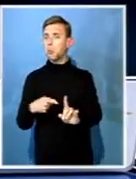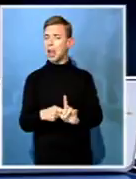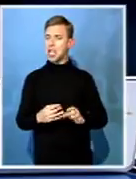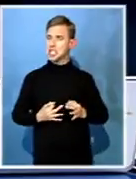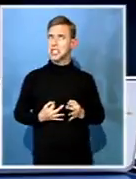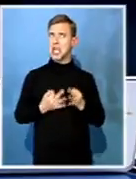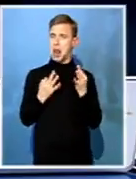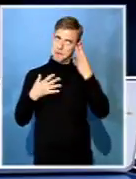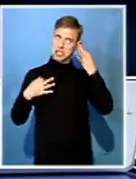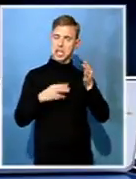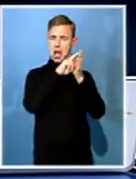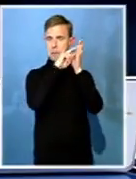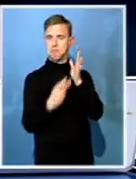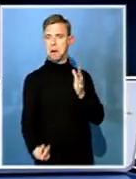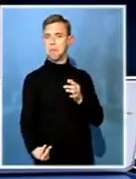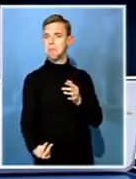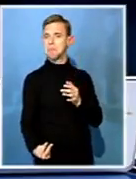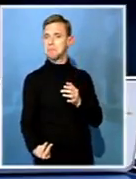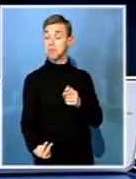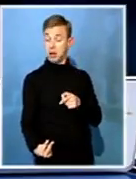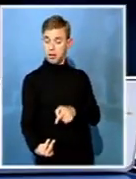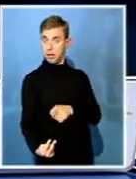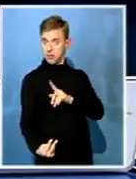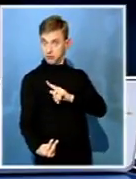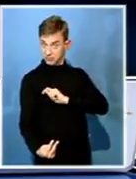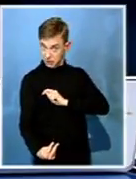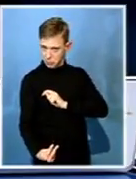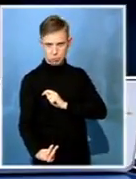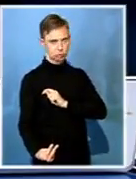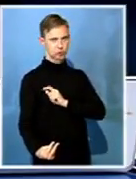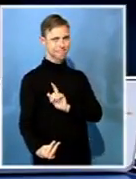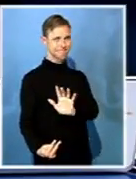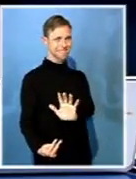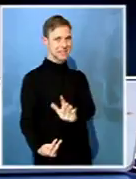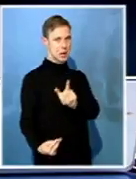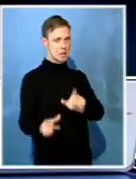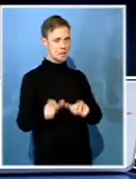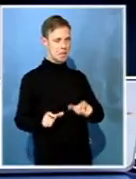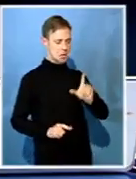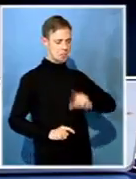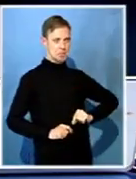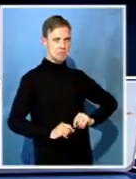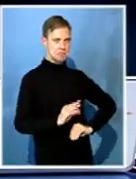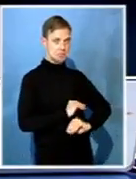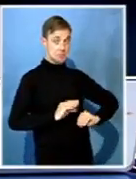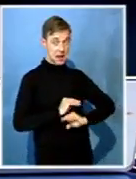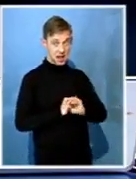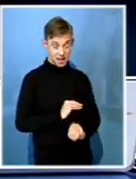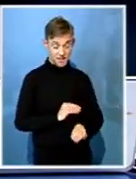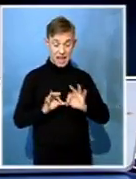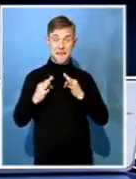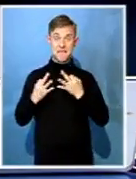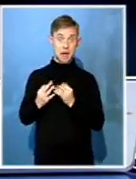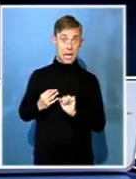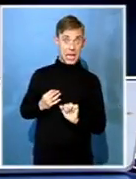he'd committed suicide, but it's widely suspected he was killed by apartheid police. His family approached the prosecuting authority to